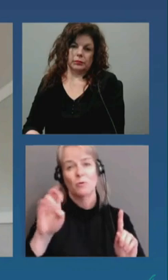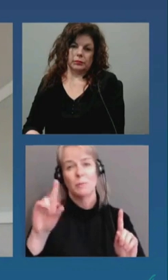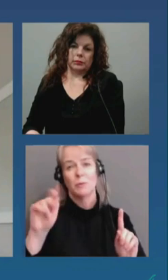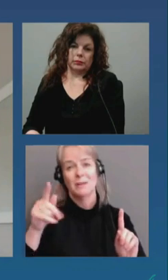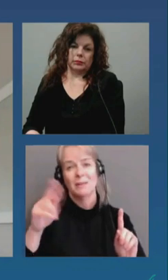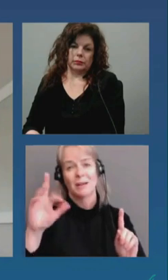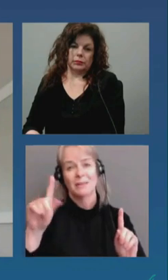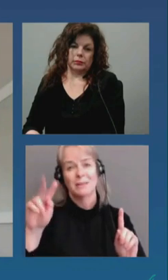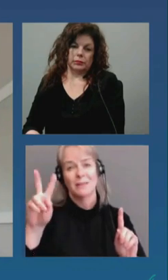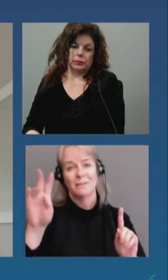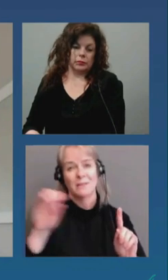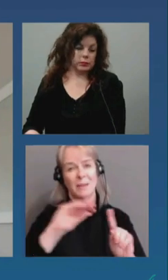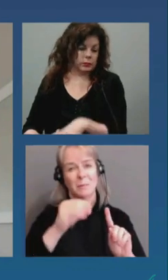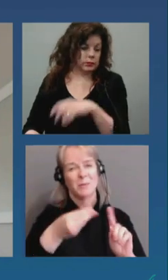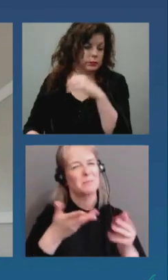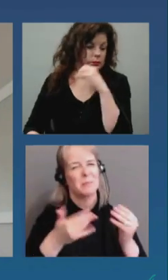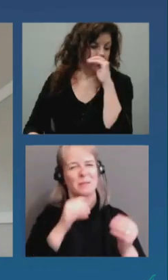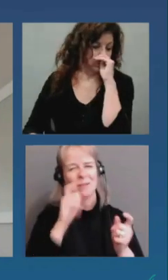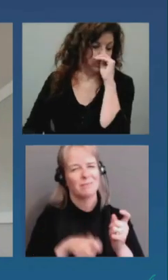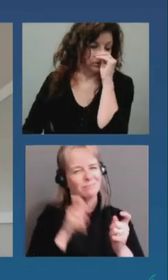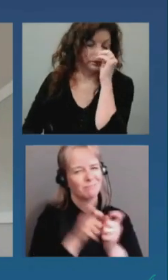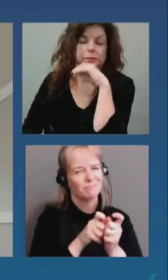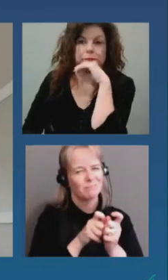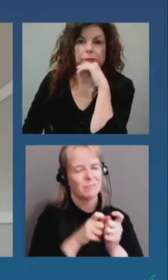for a decline in hospitalizations to really